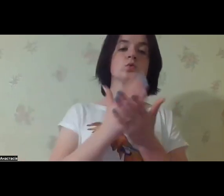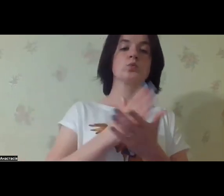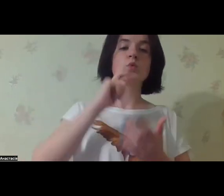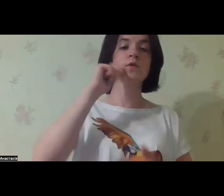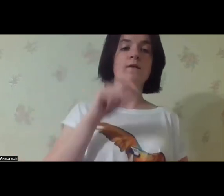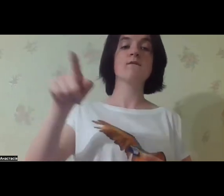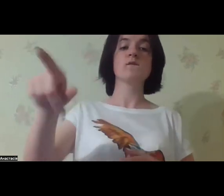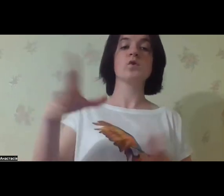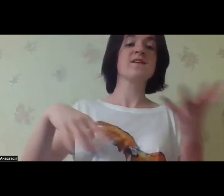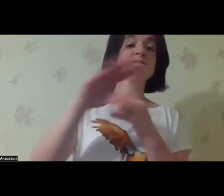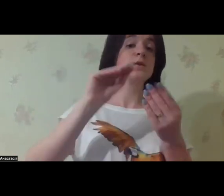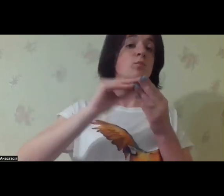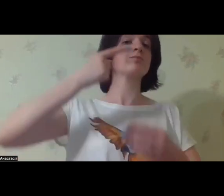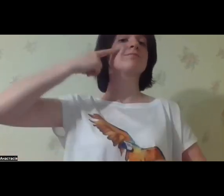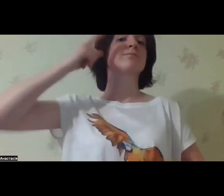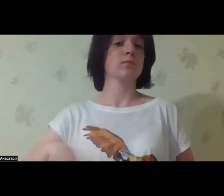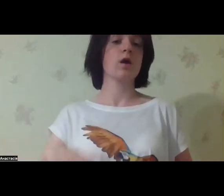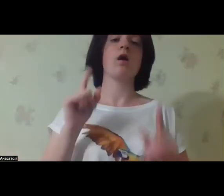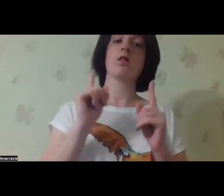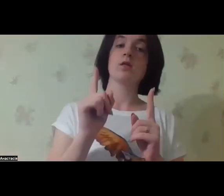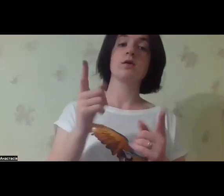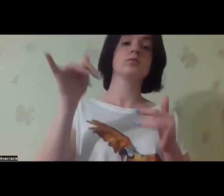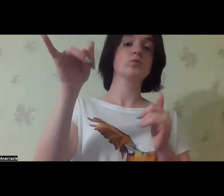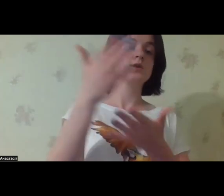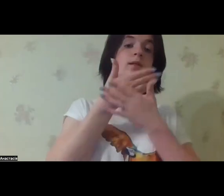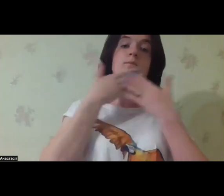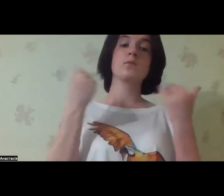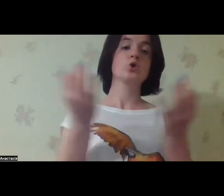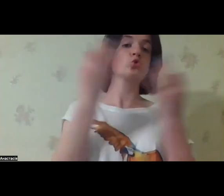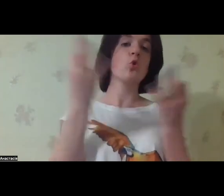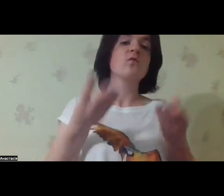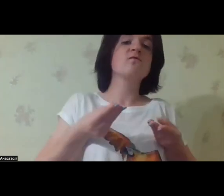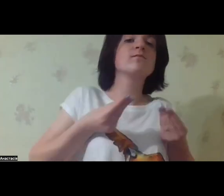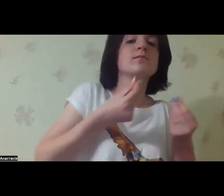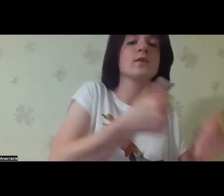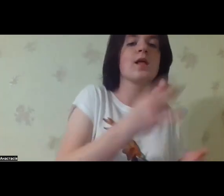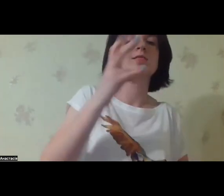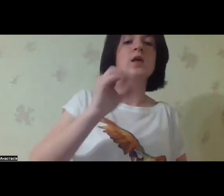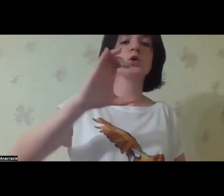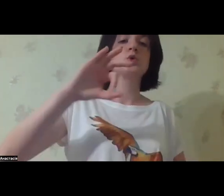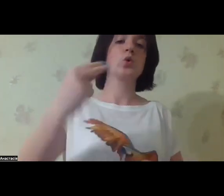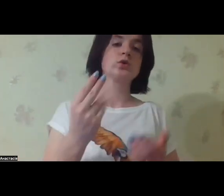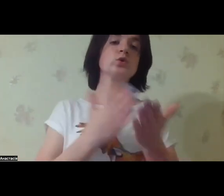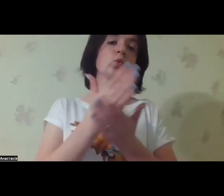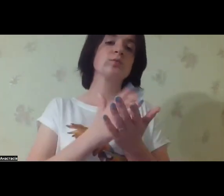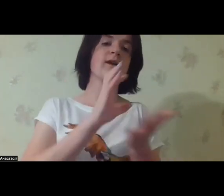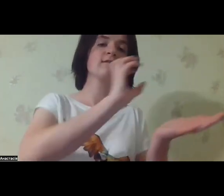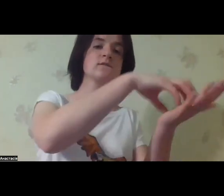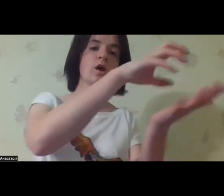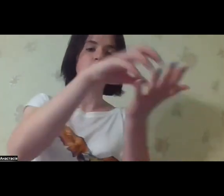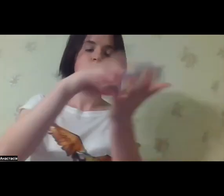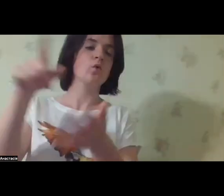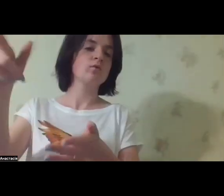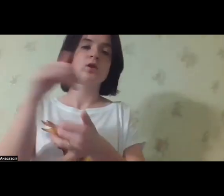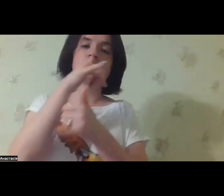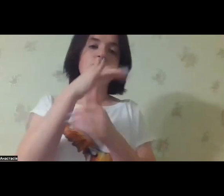Ombudsman for Children's Rights, and the head of the Social Service of Ukraine, they know about these problems, but unfortunately, they do not have any impact